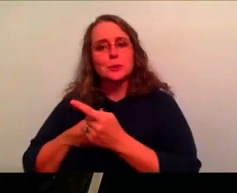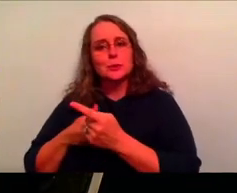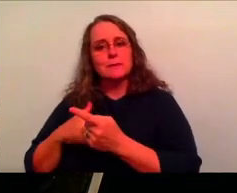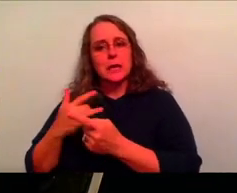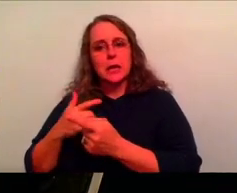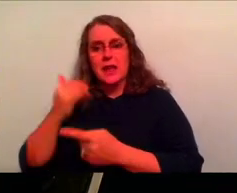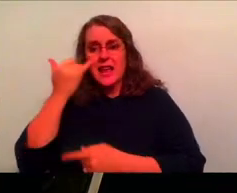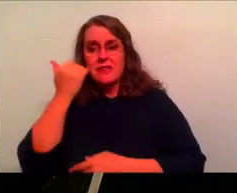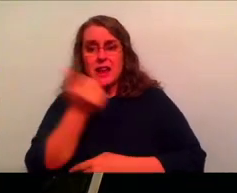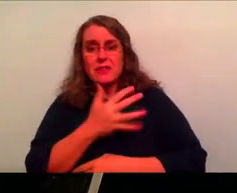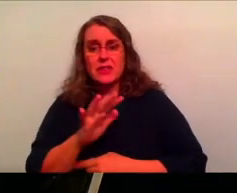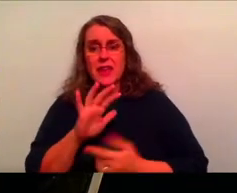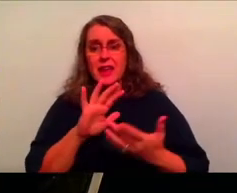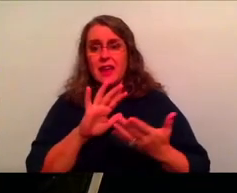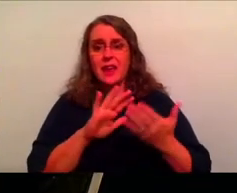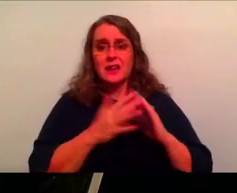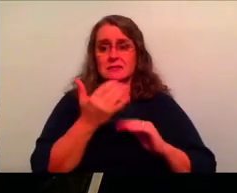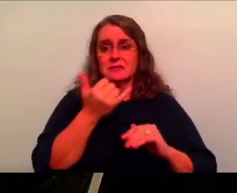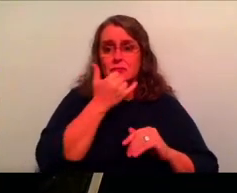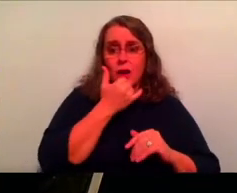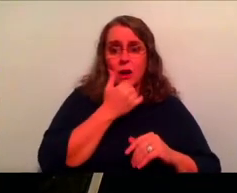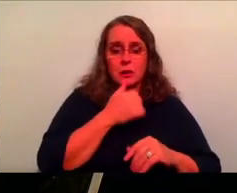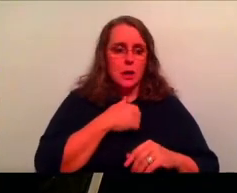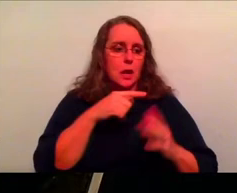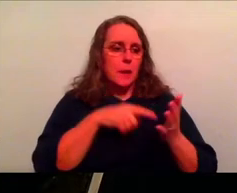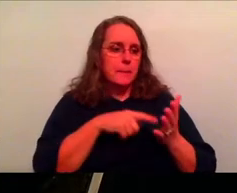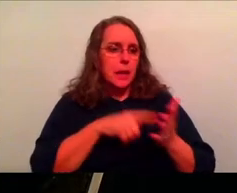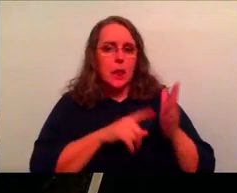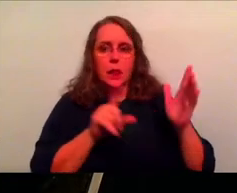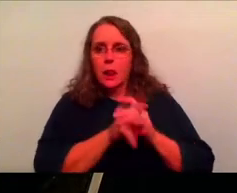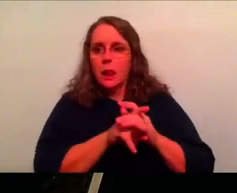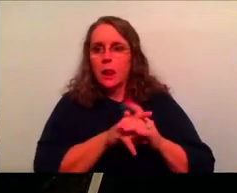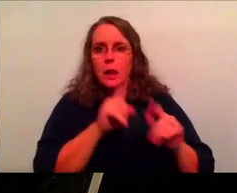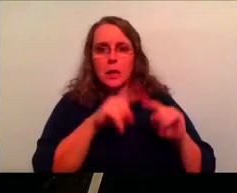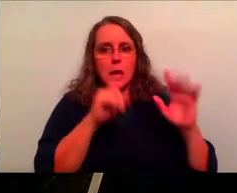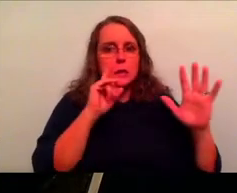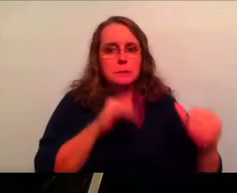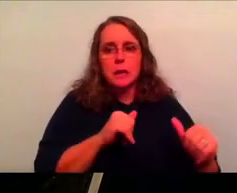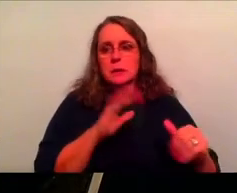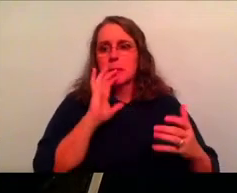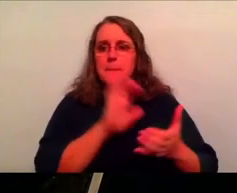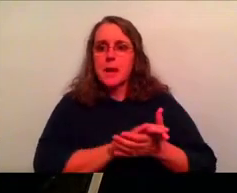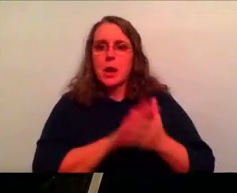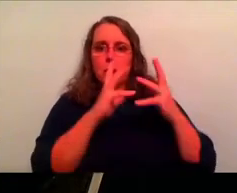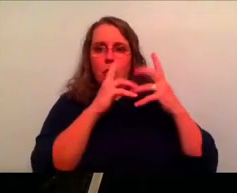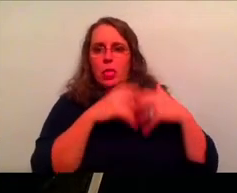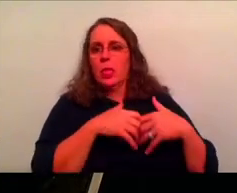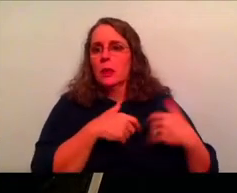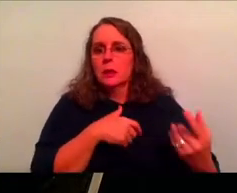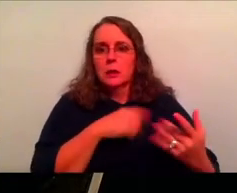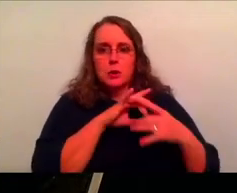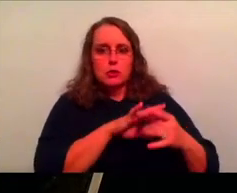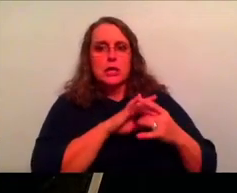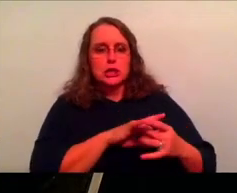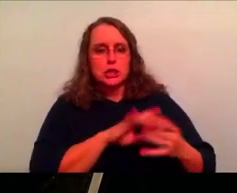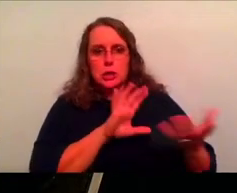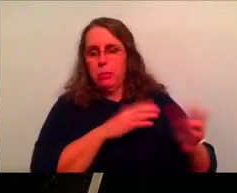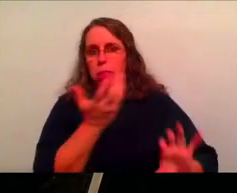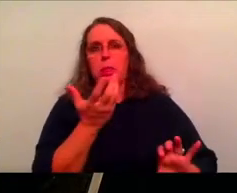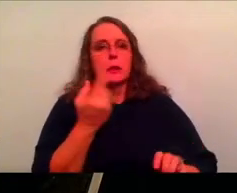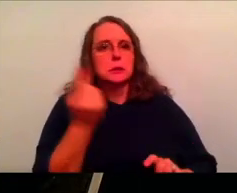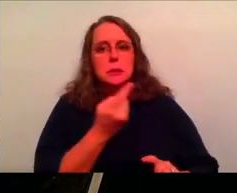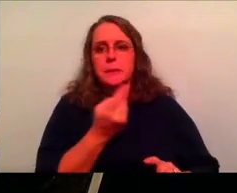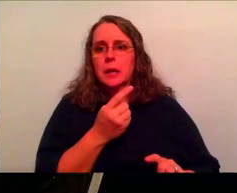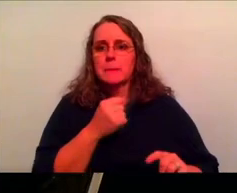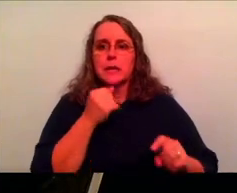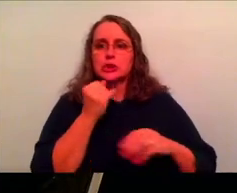out wrong, a bill comes up unexpectedly. My marriage begins to crumble. My relationship with somebody else goes bad. I lose my job. just, whatever